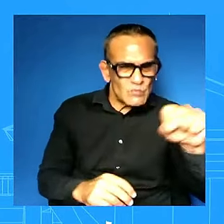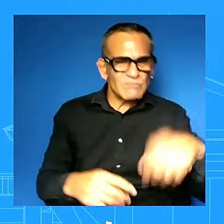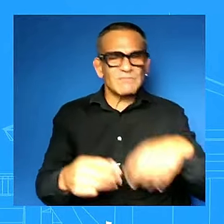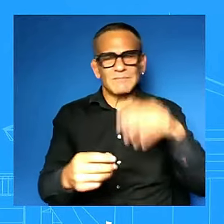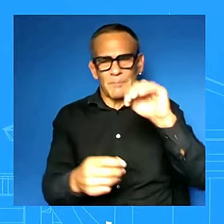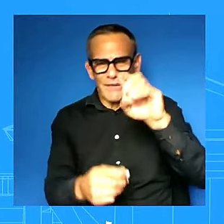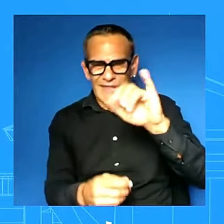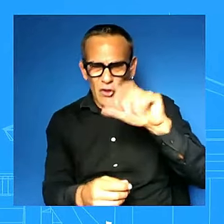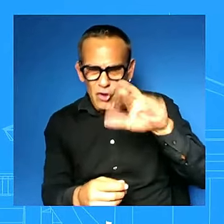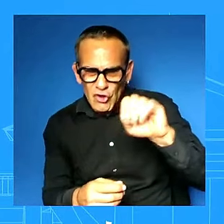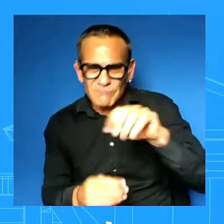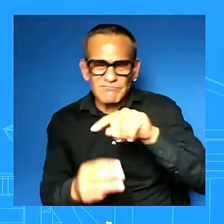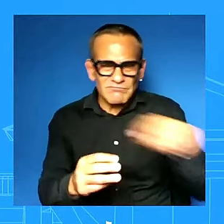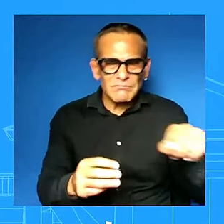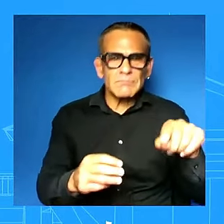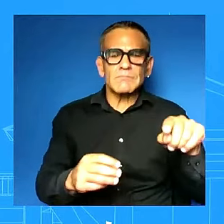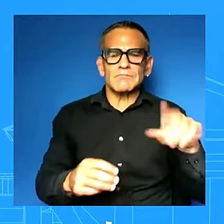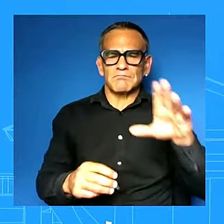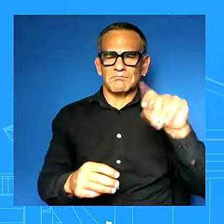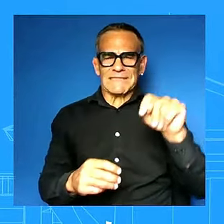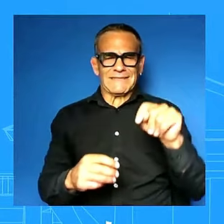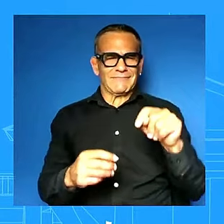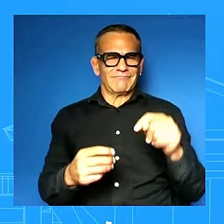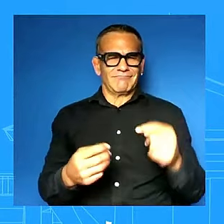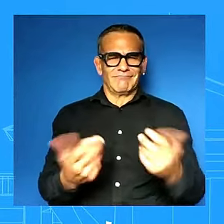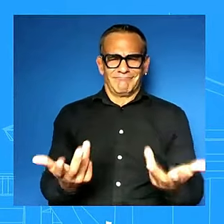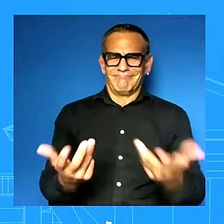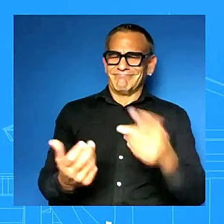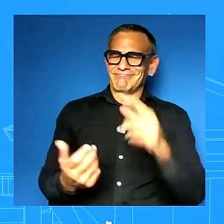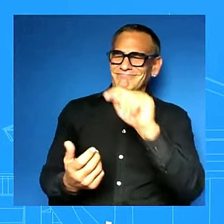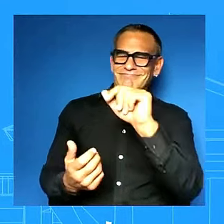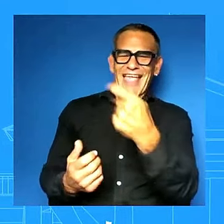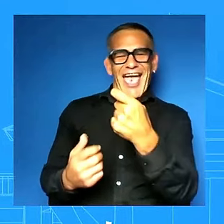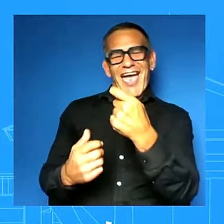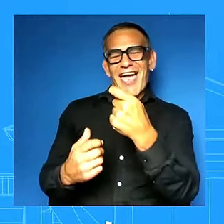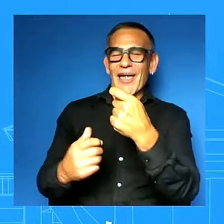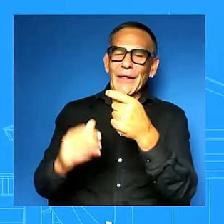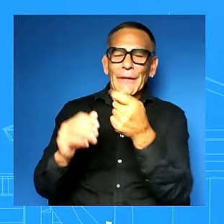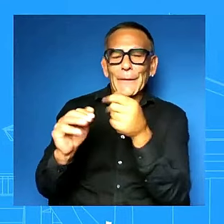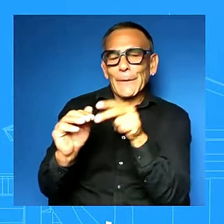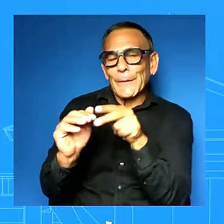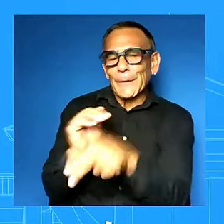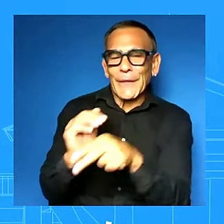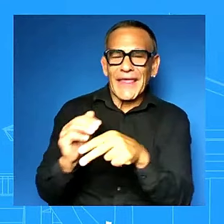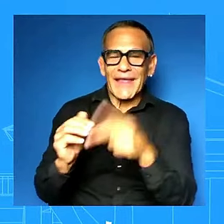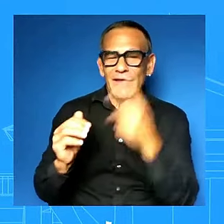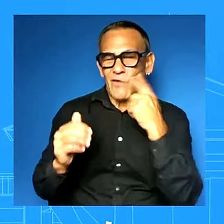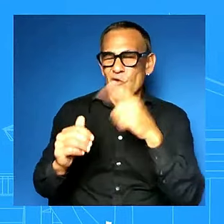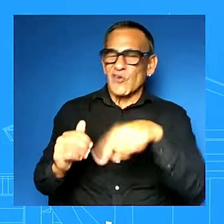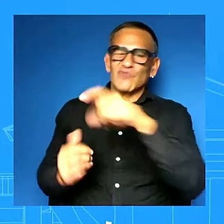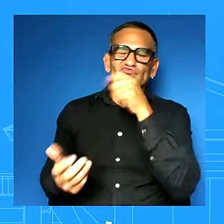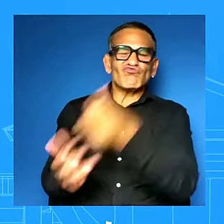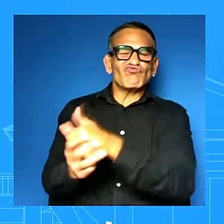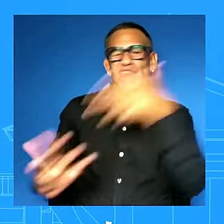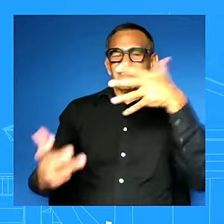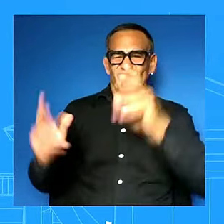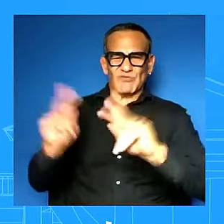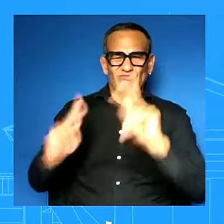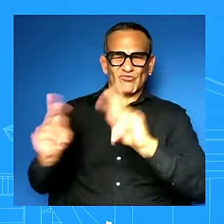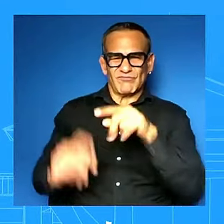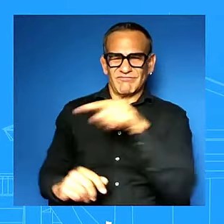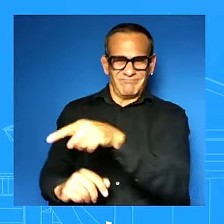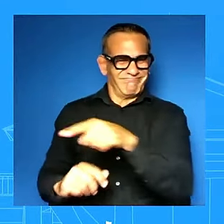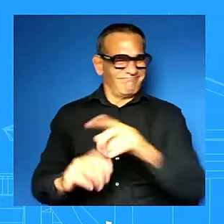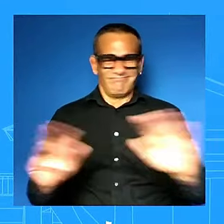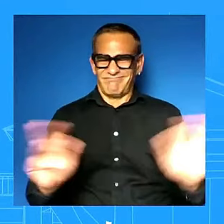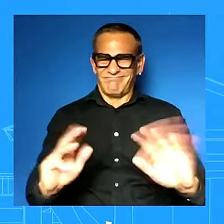that is such an unpopular thing to do and they continue to want to push that forward they won't stop talking about it they want to